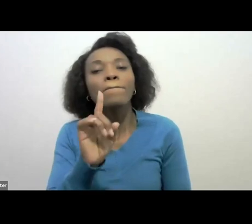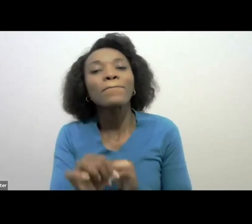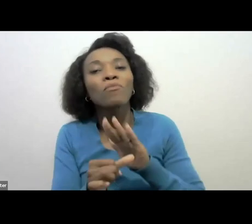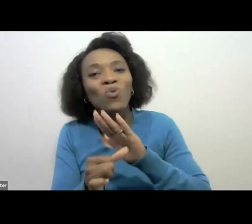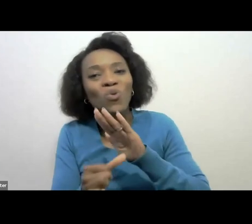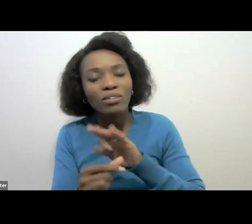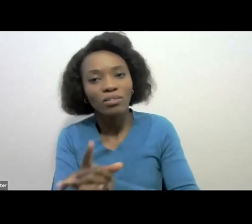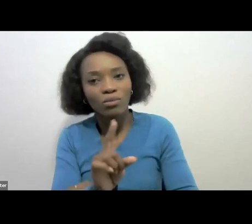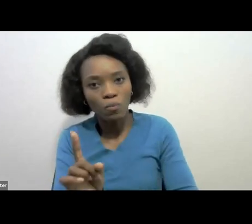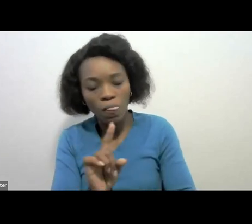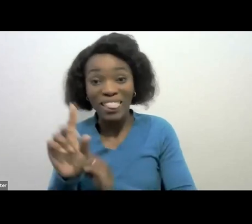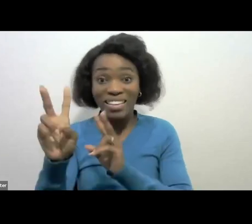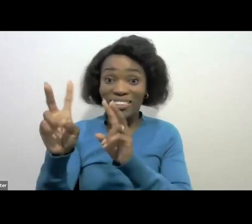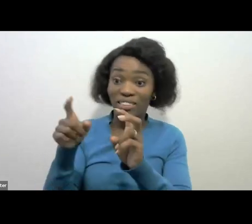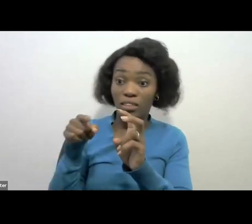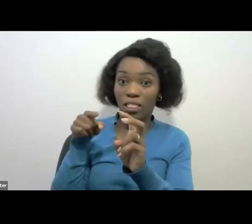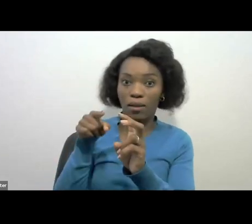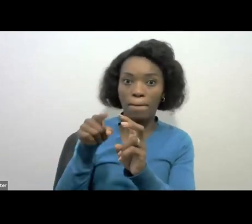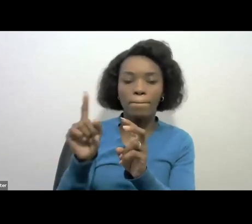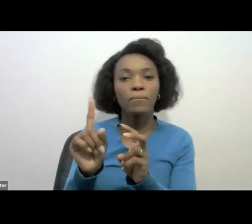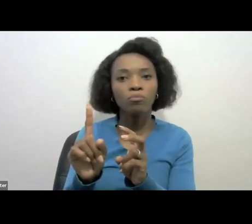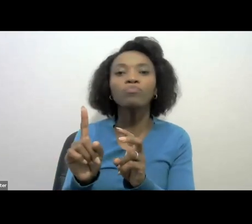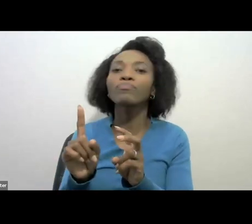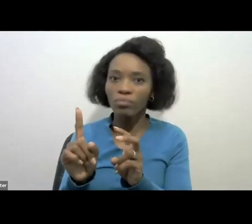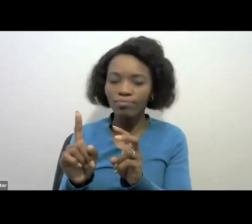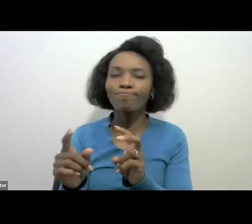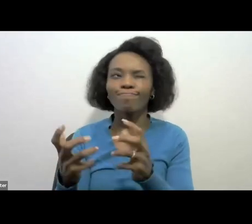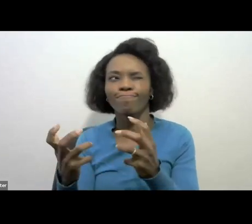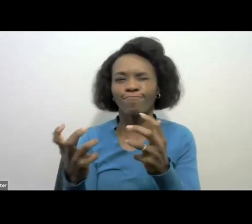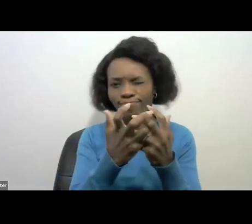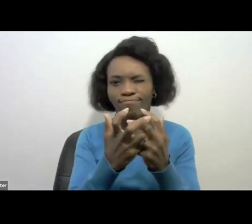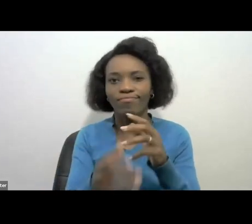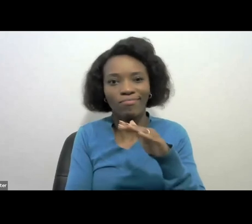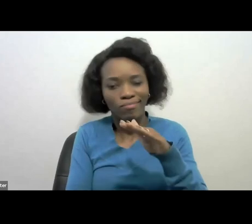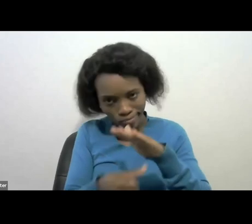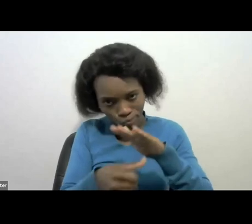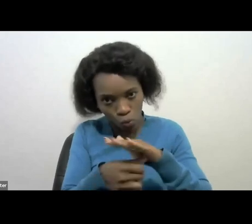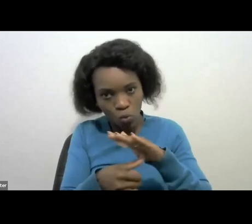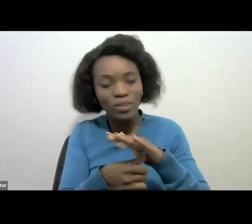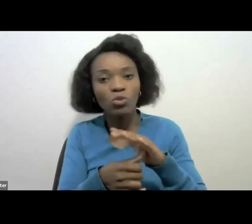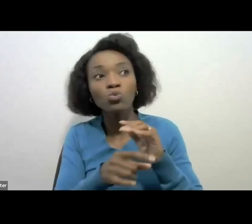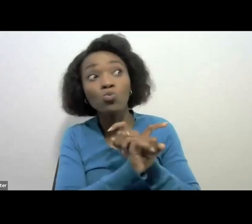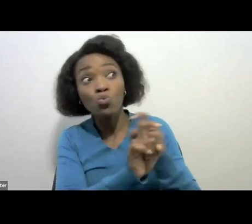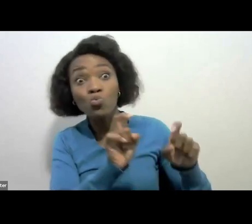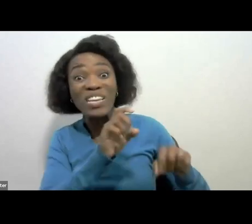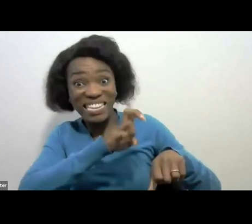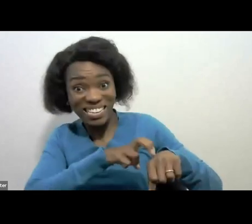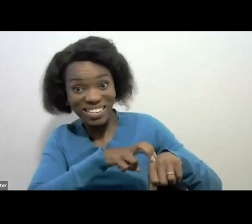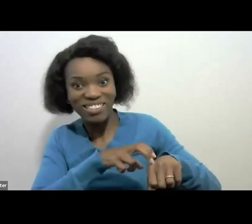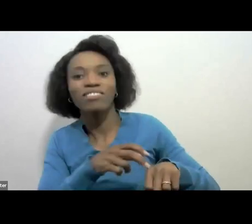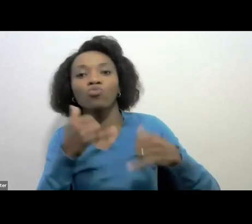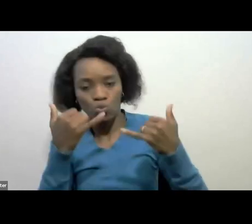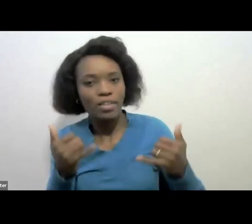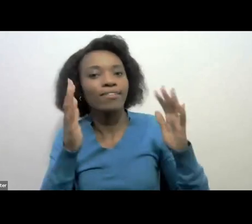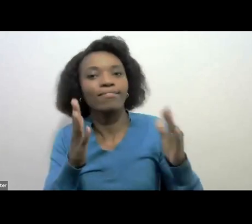topic we chose were quite important, were based on the needs that we received from you. And we